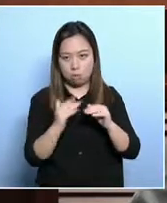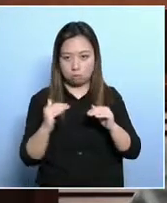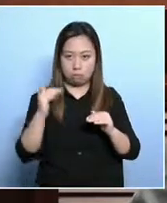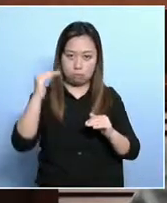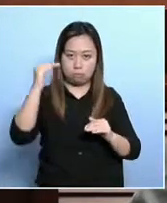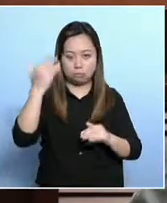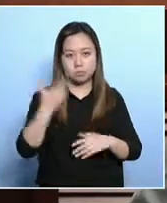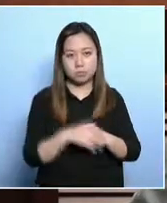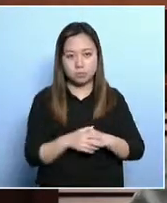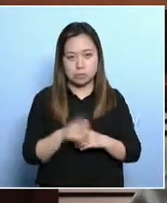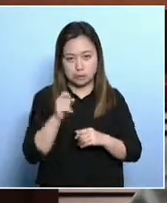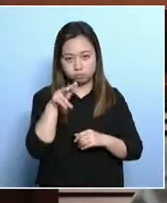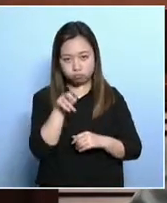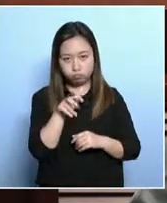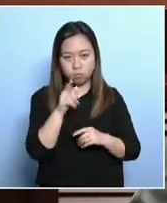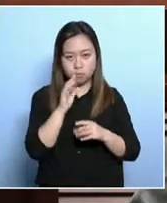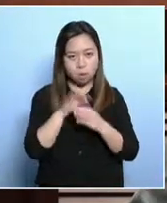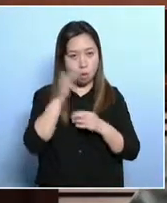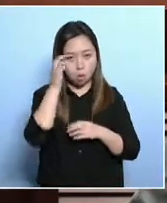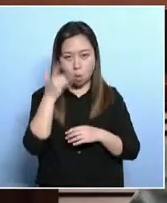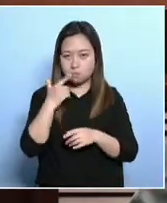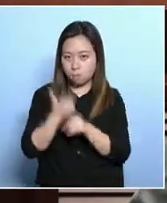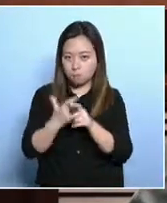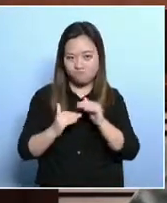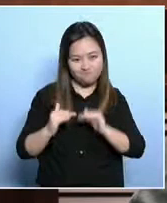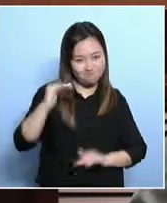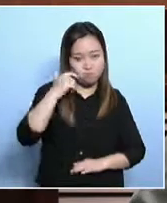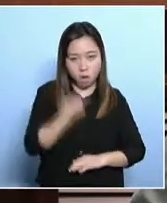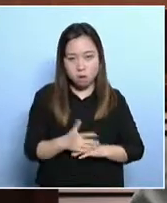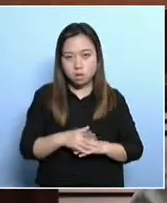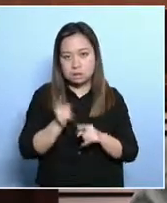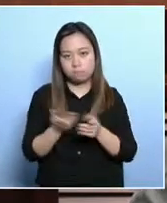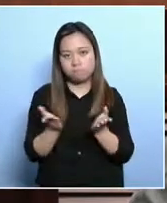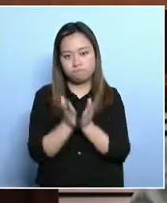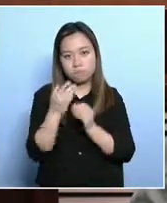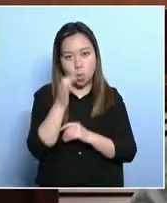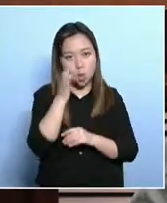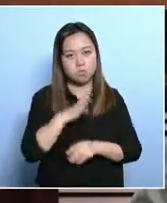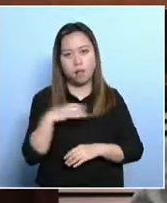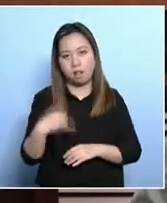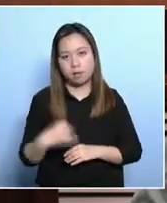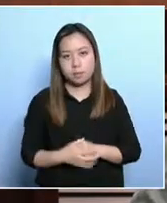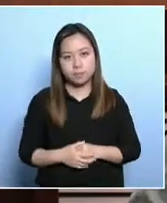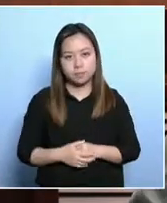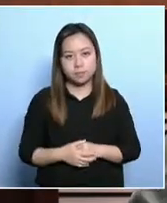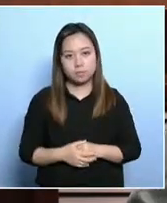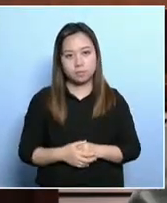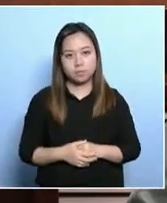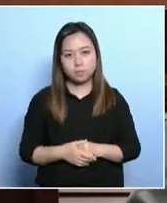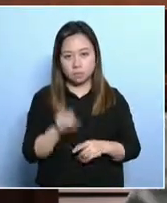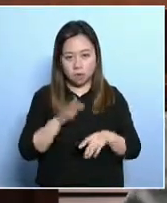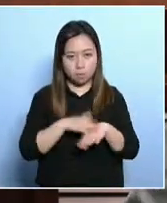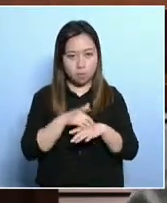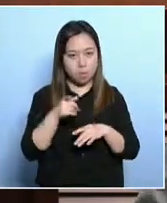the median household income rises and so there